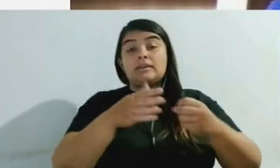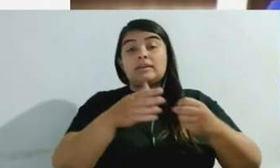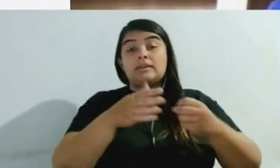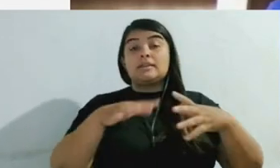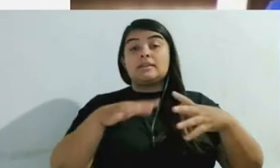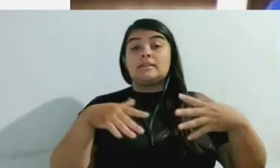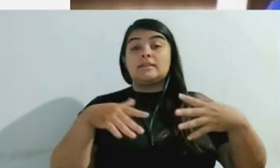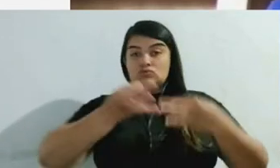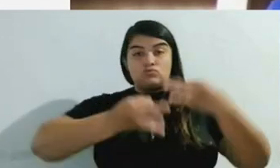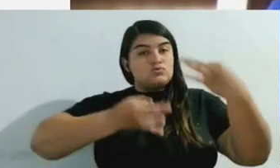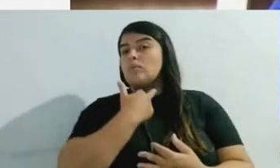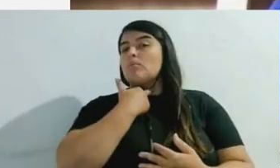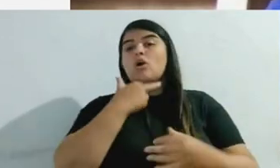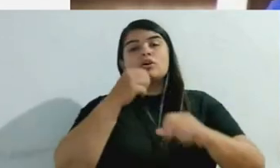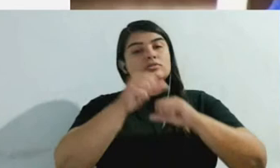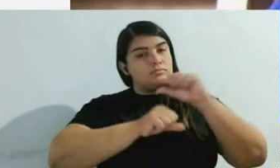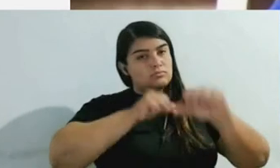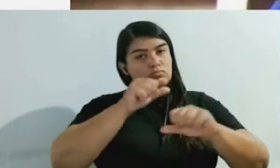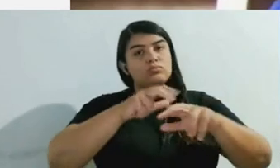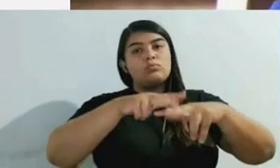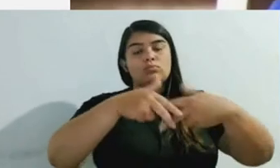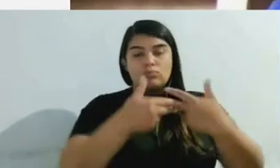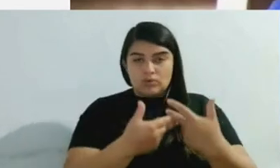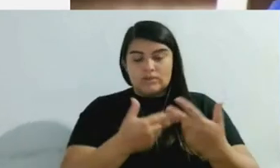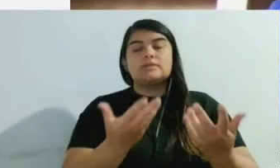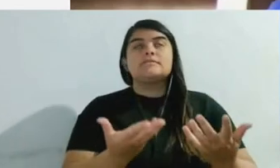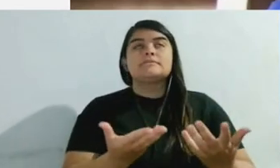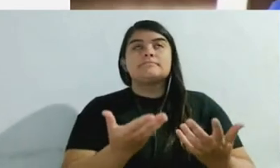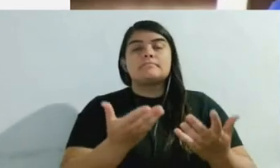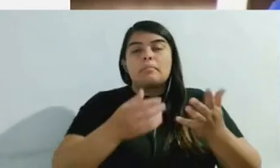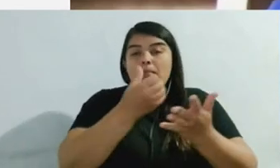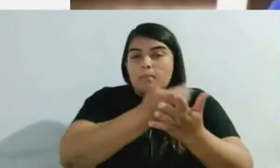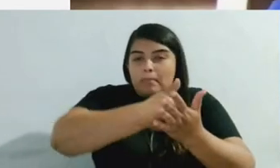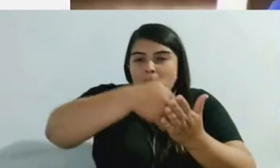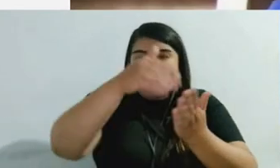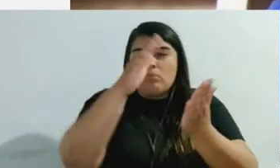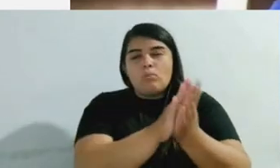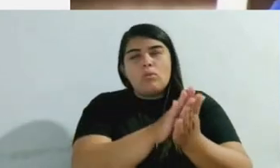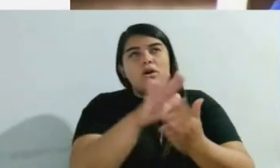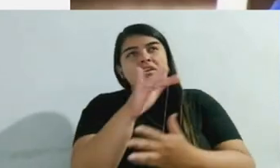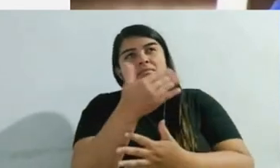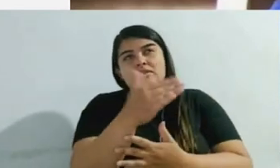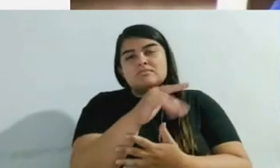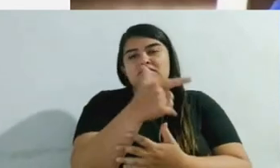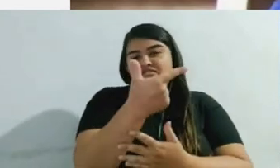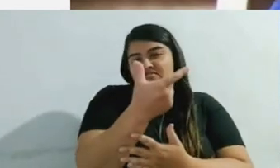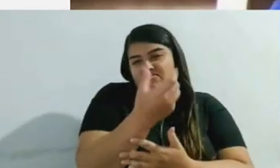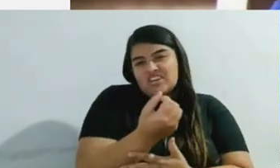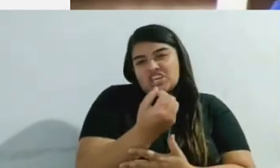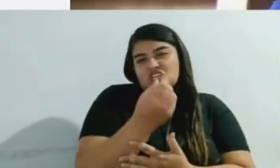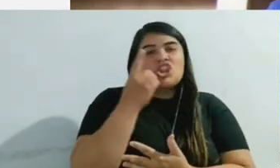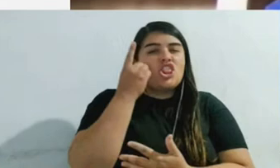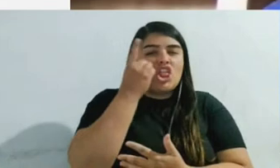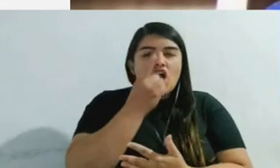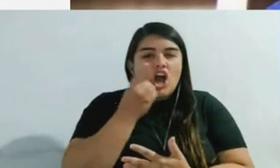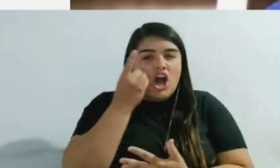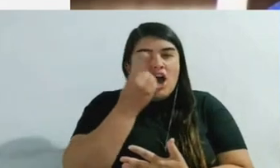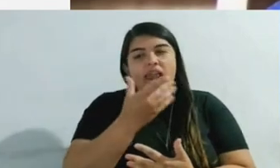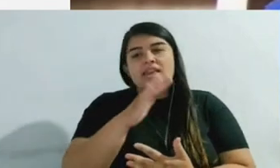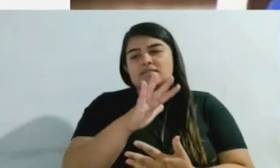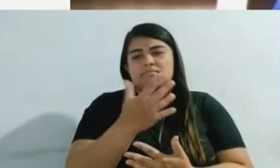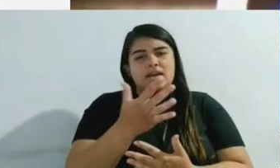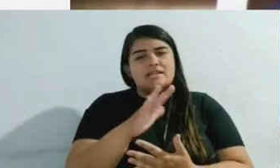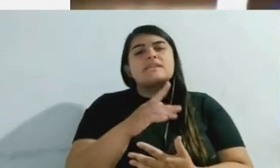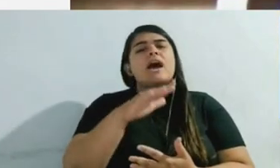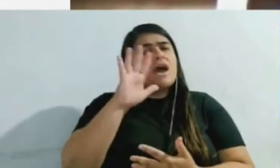from $20 to $100. But at the time, in the early 19th century, that was a fairly substantial amount of money. But judges could